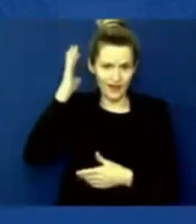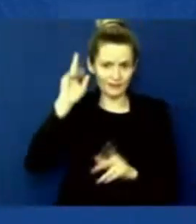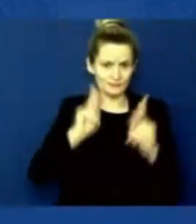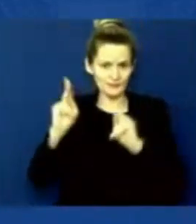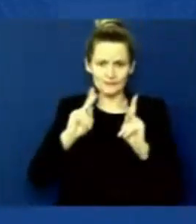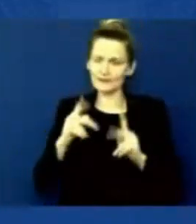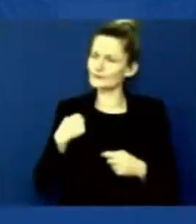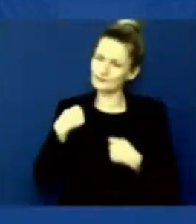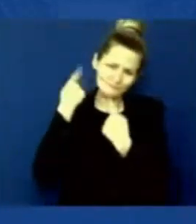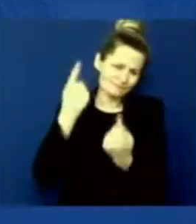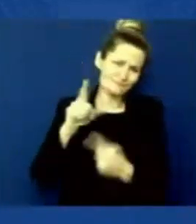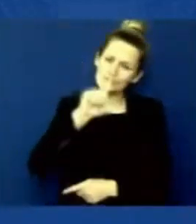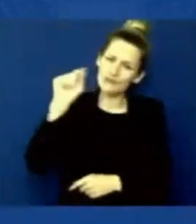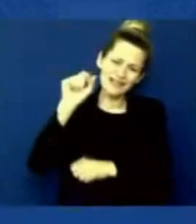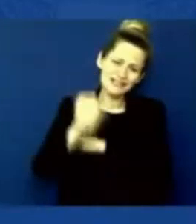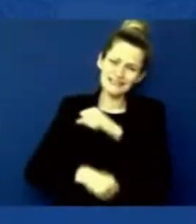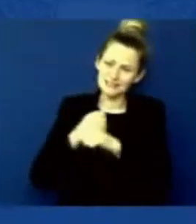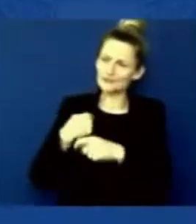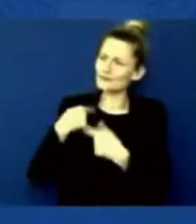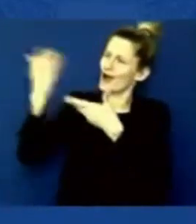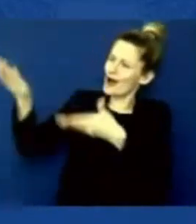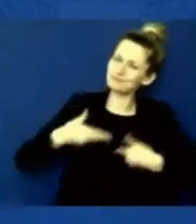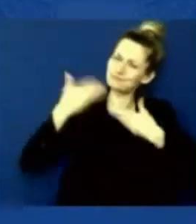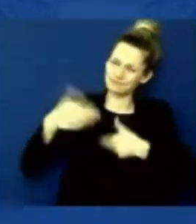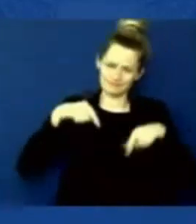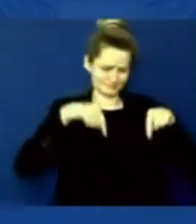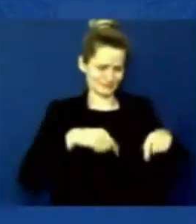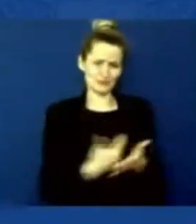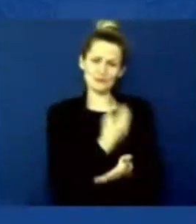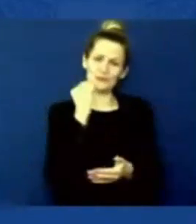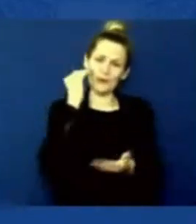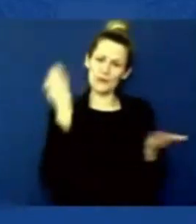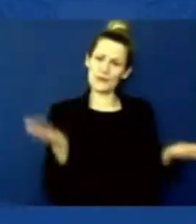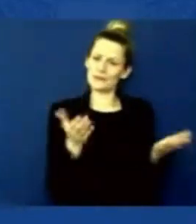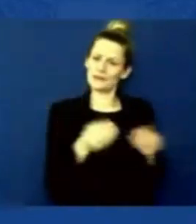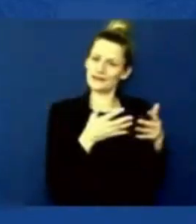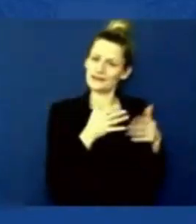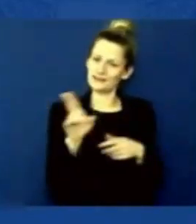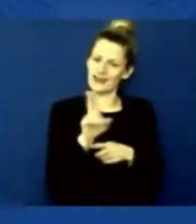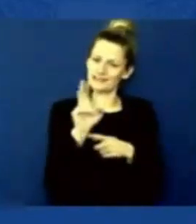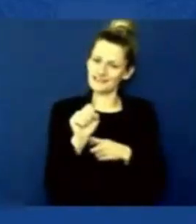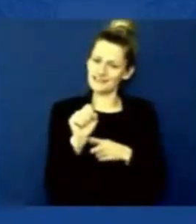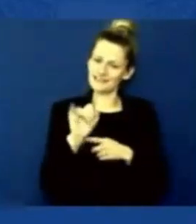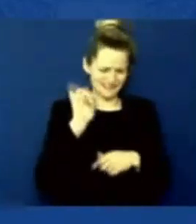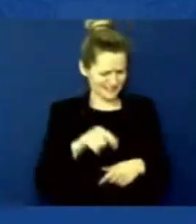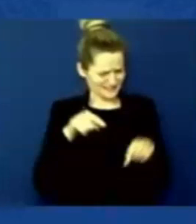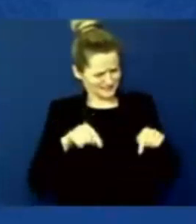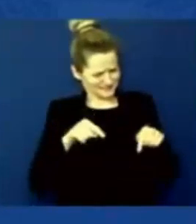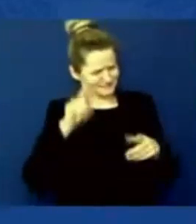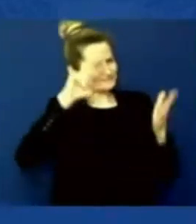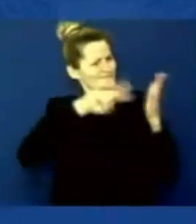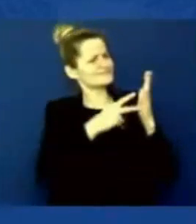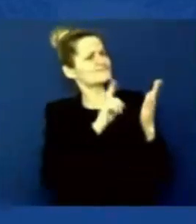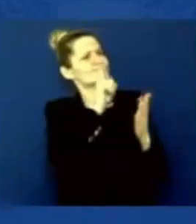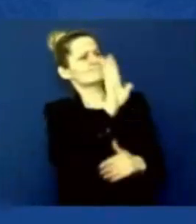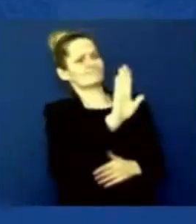that's who we are. That's what America is. You know, I've been touched by the outpouring of support that we've seen